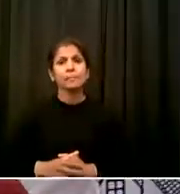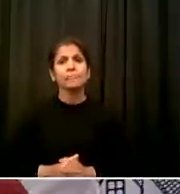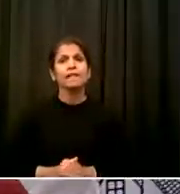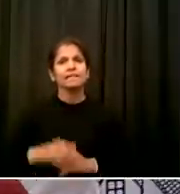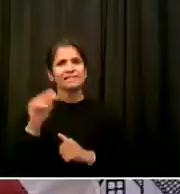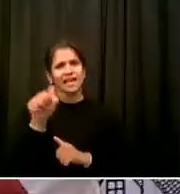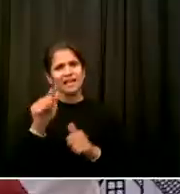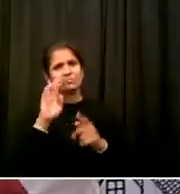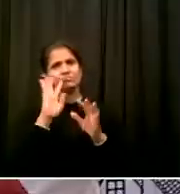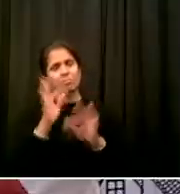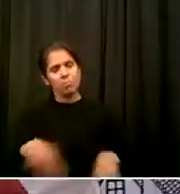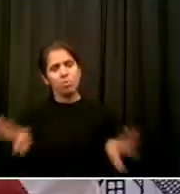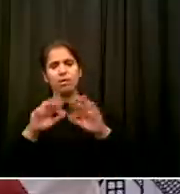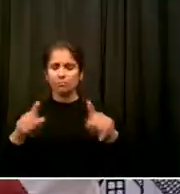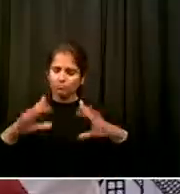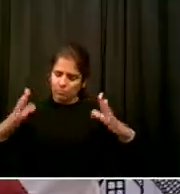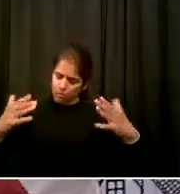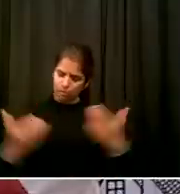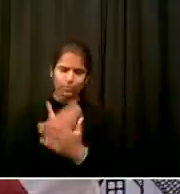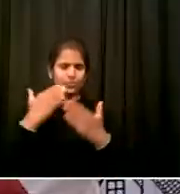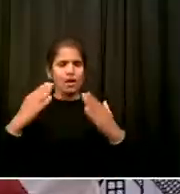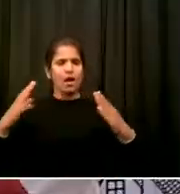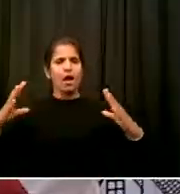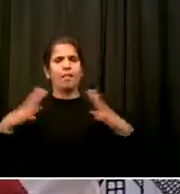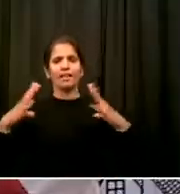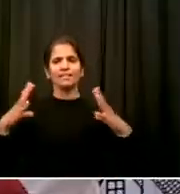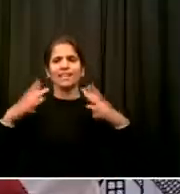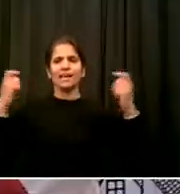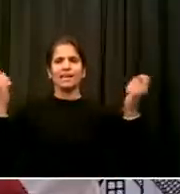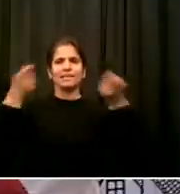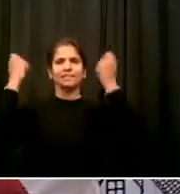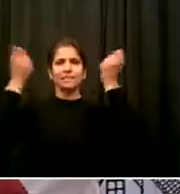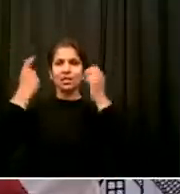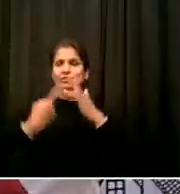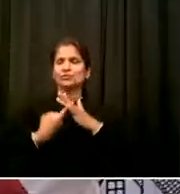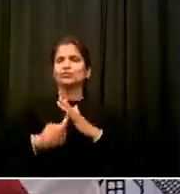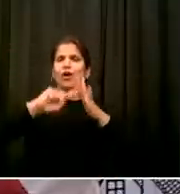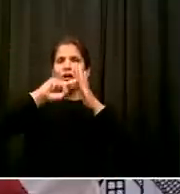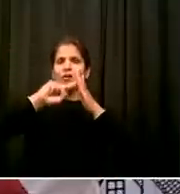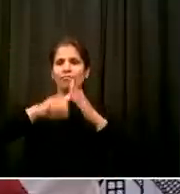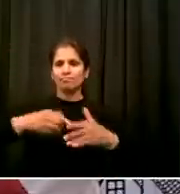of a commission on racial justice and reconciliation